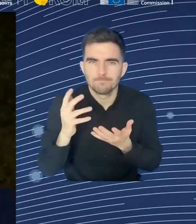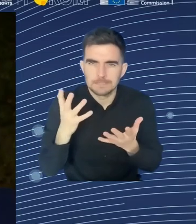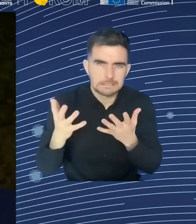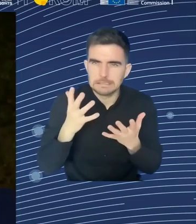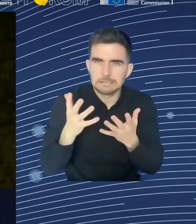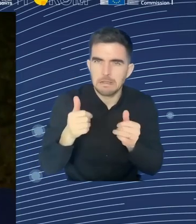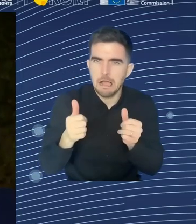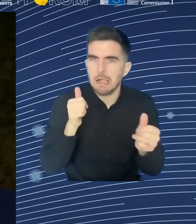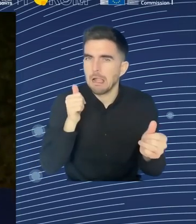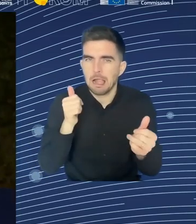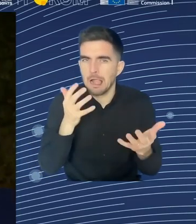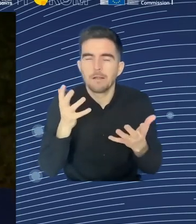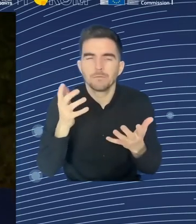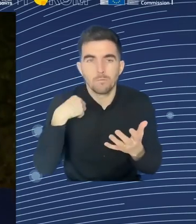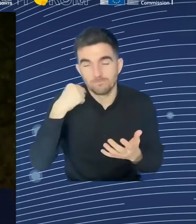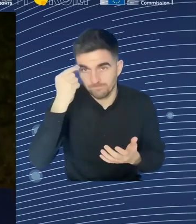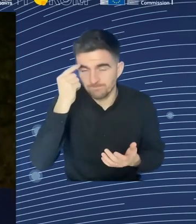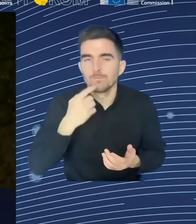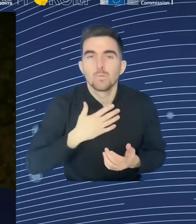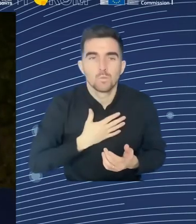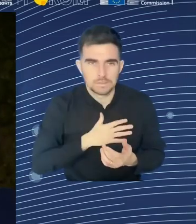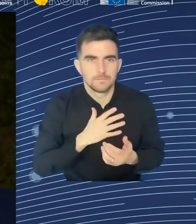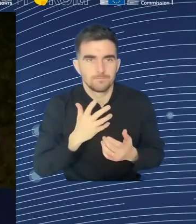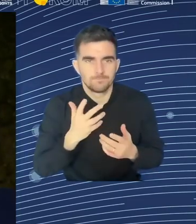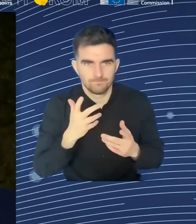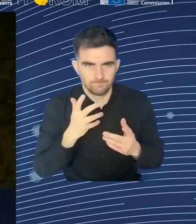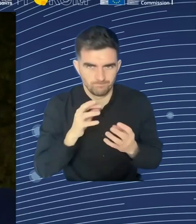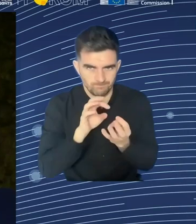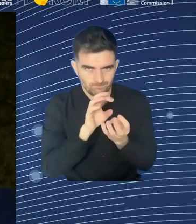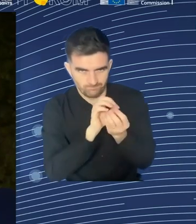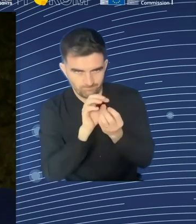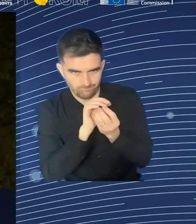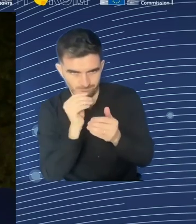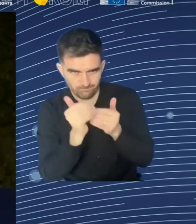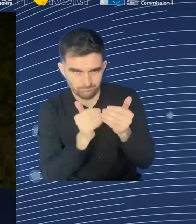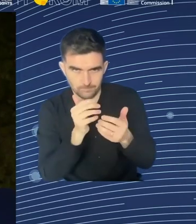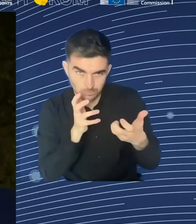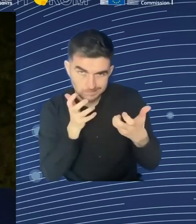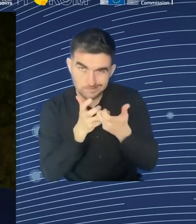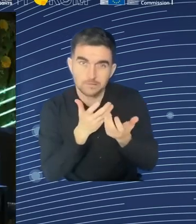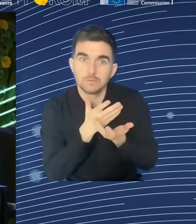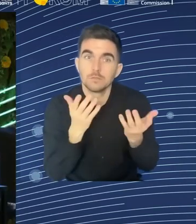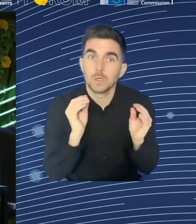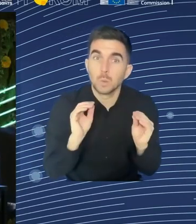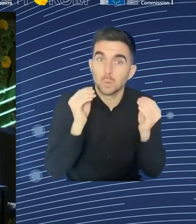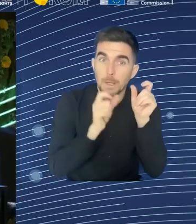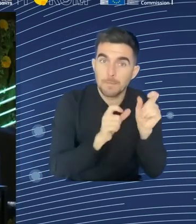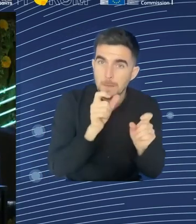these kinds of skills to older people. And that is more difficult. And